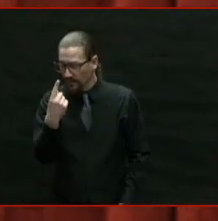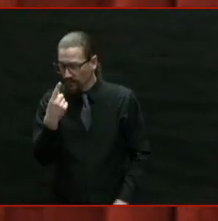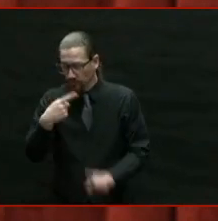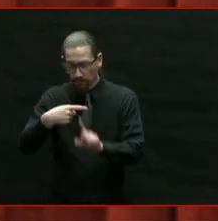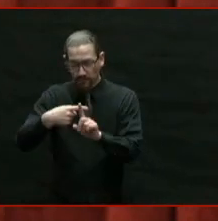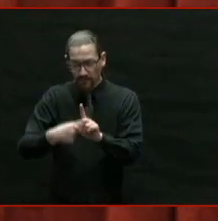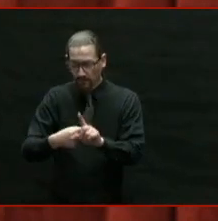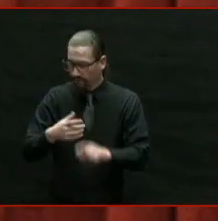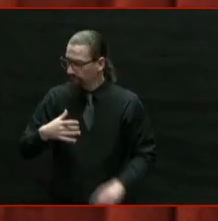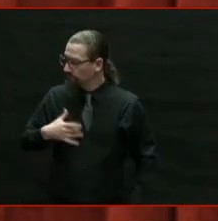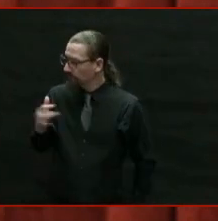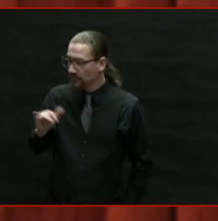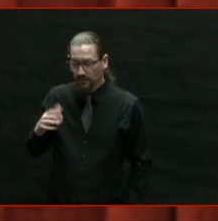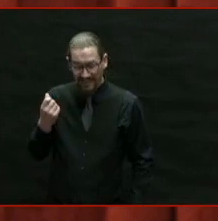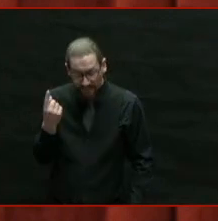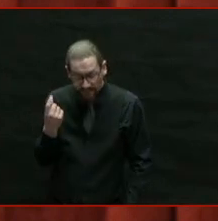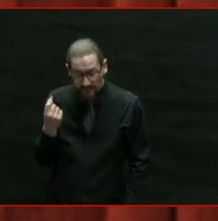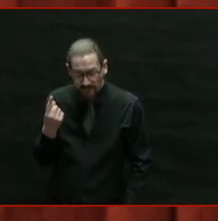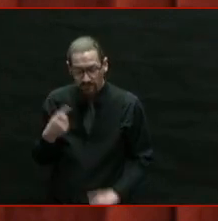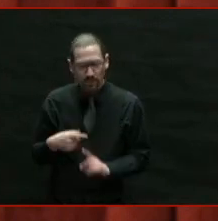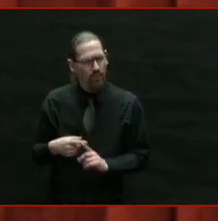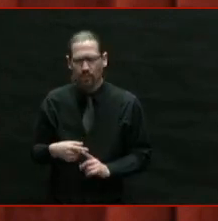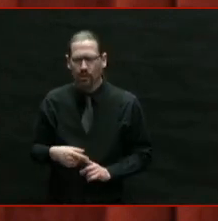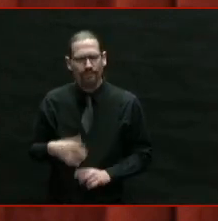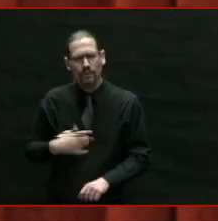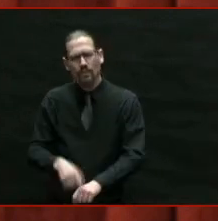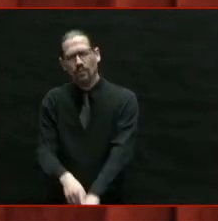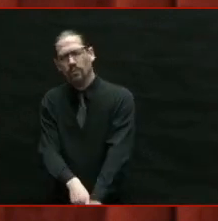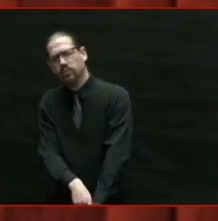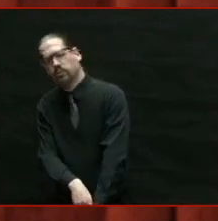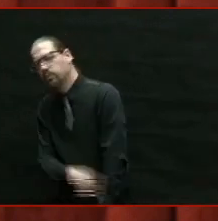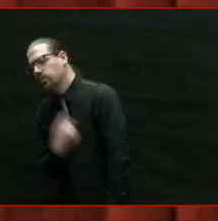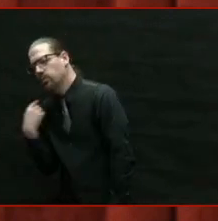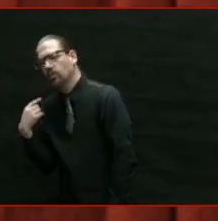We've traveled a difficult path in these past 11 months.